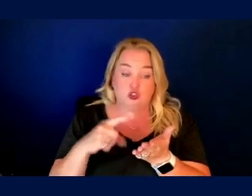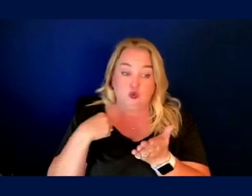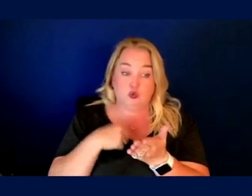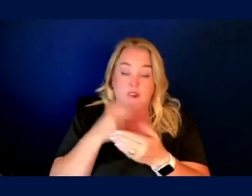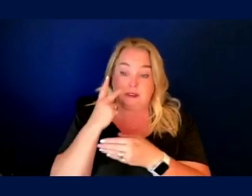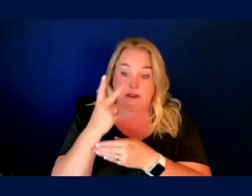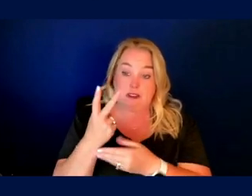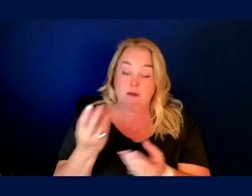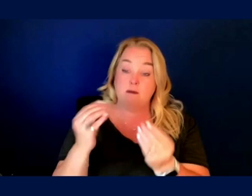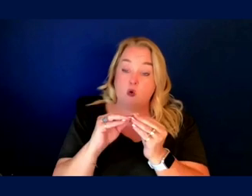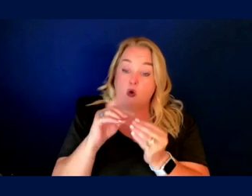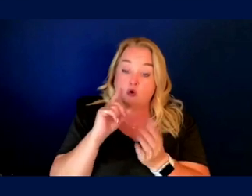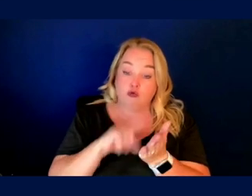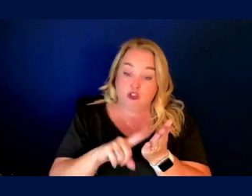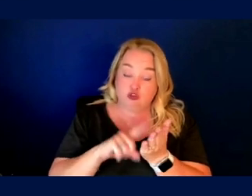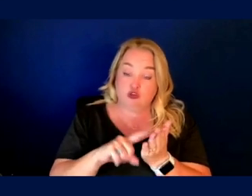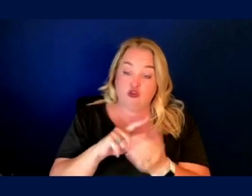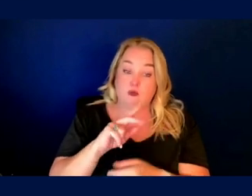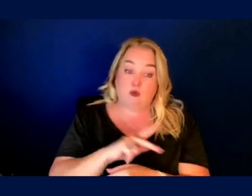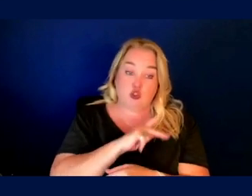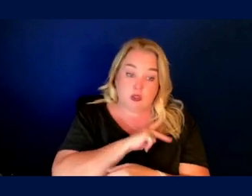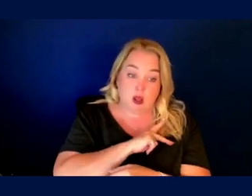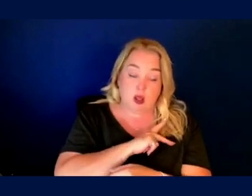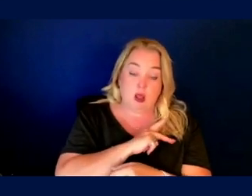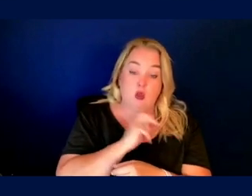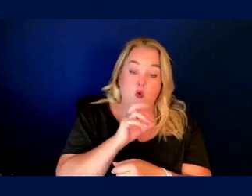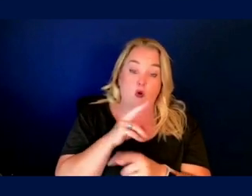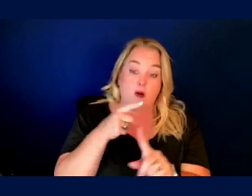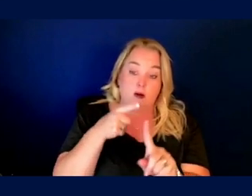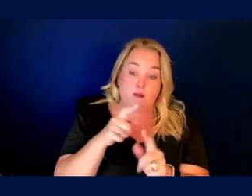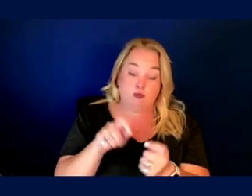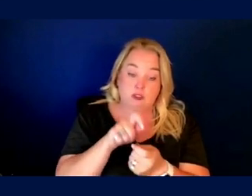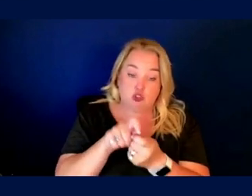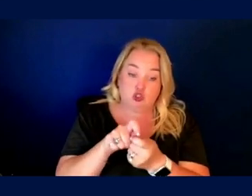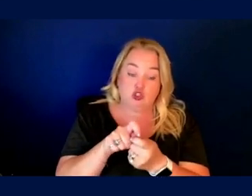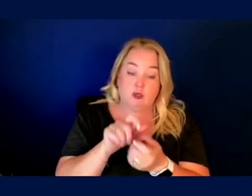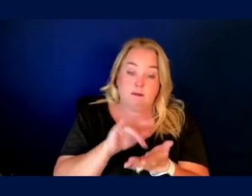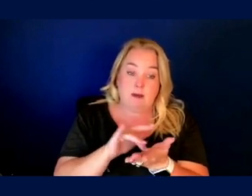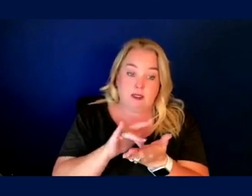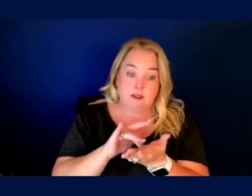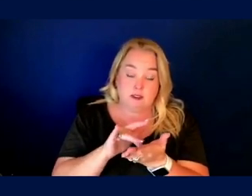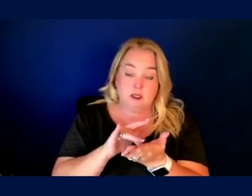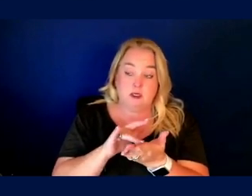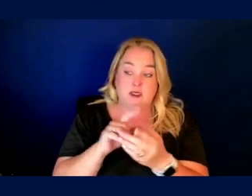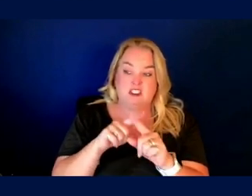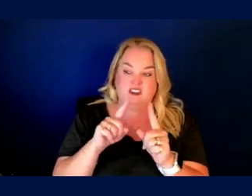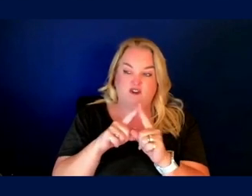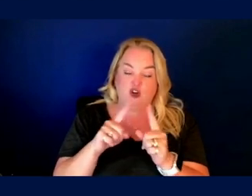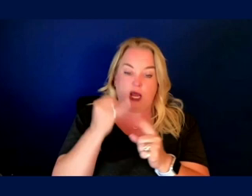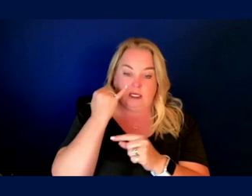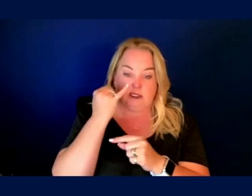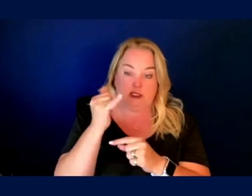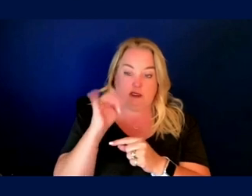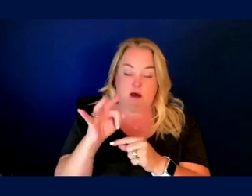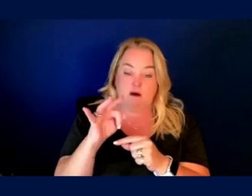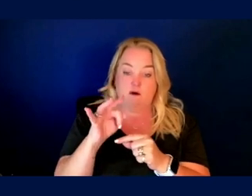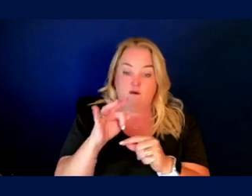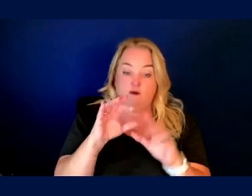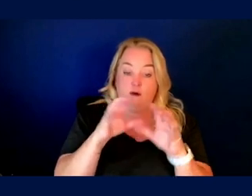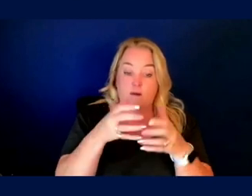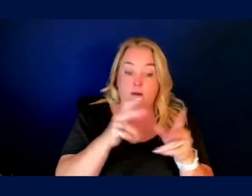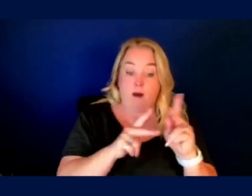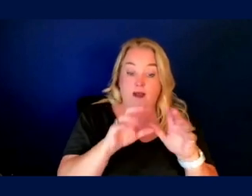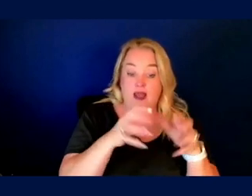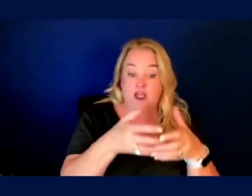research, personalized or precision medicine, and countermeasures. The idea of population studies has